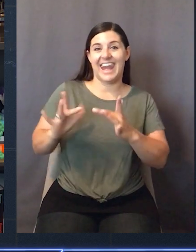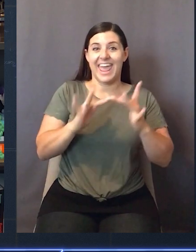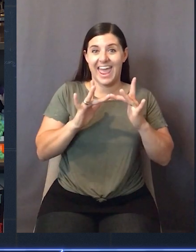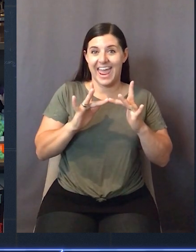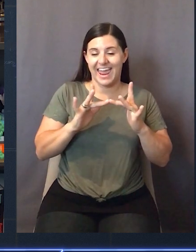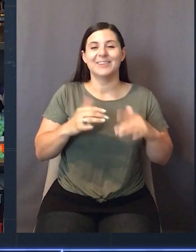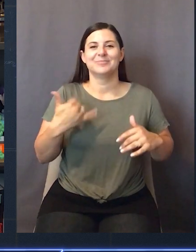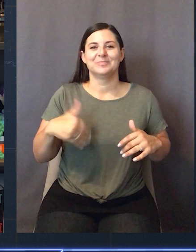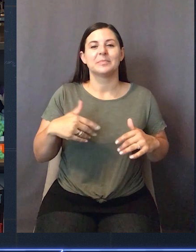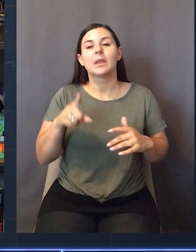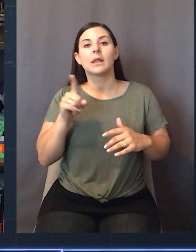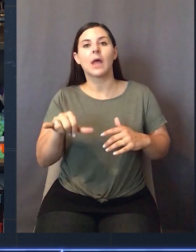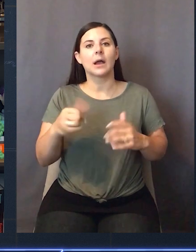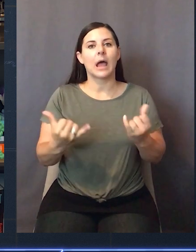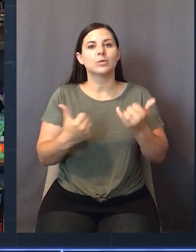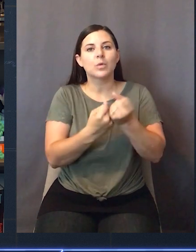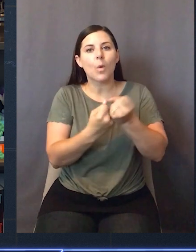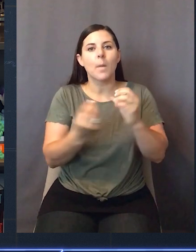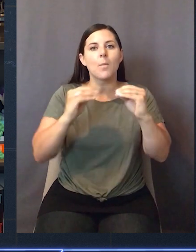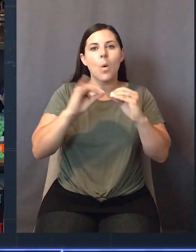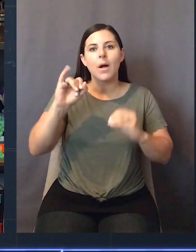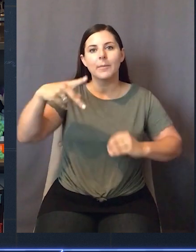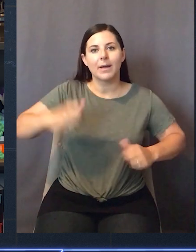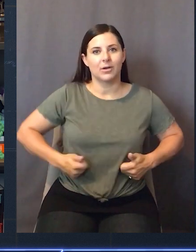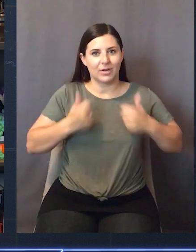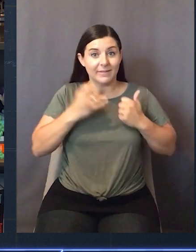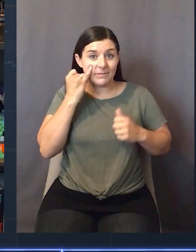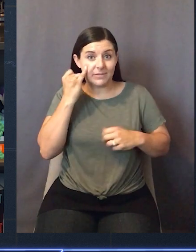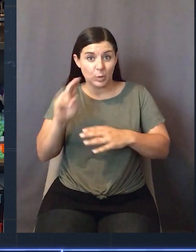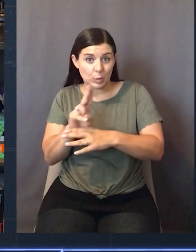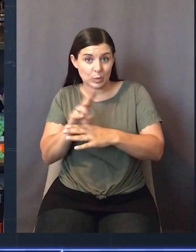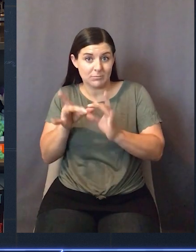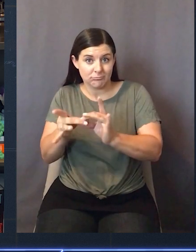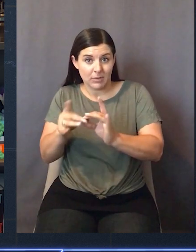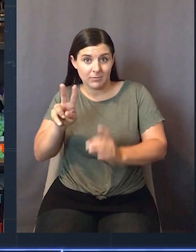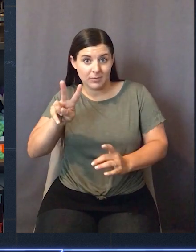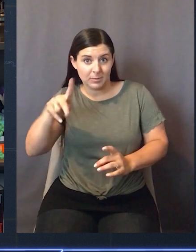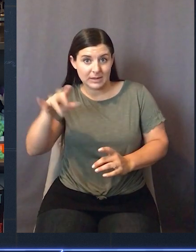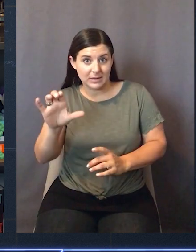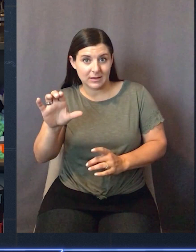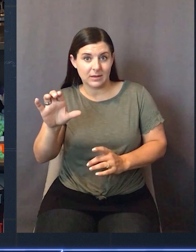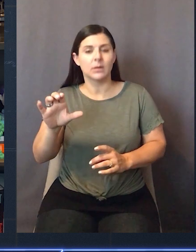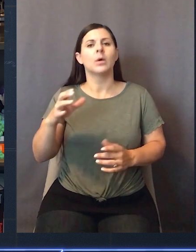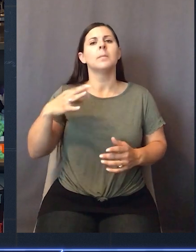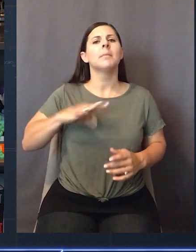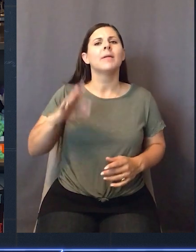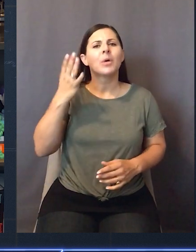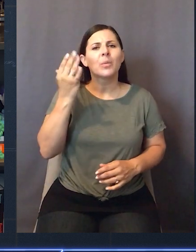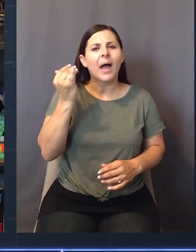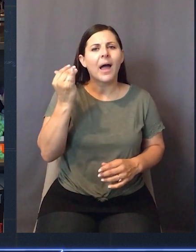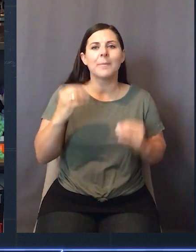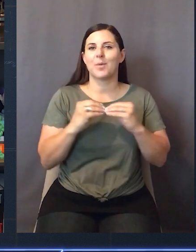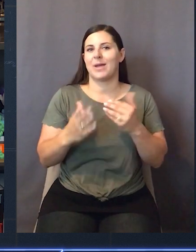is for networking, network interfaces now support more IP addresses when you use them within a VPC. This is good for you because